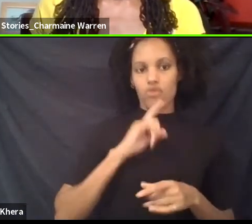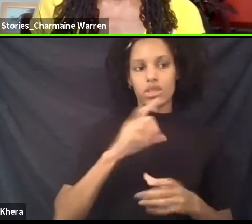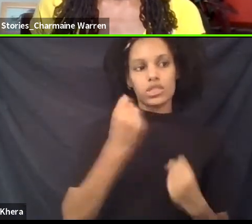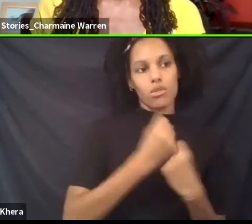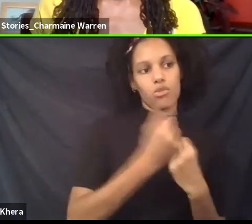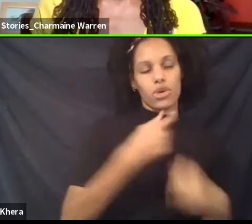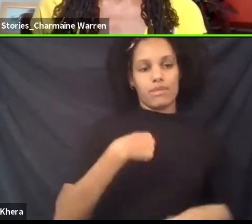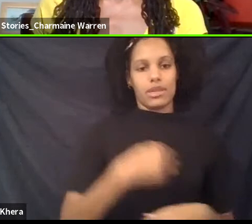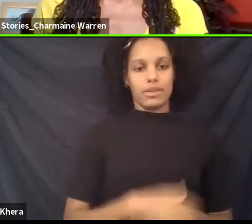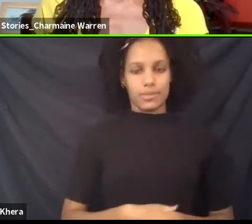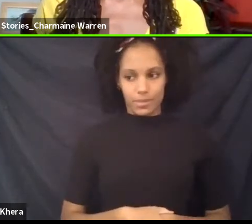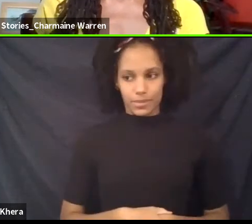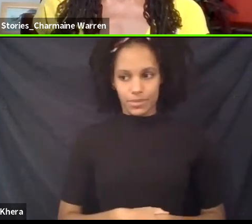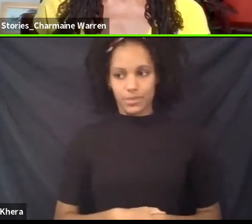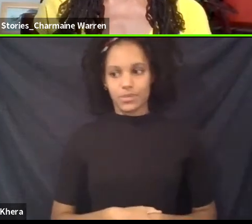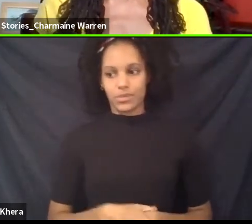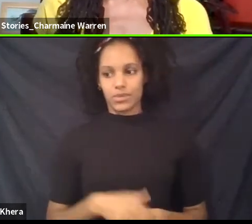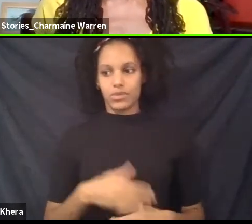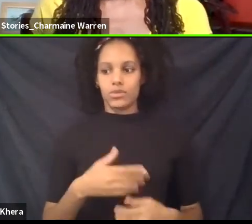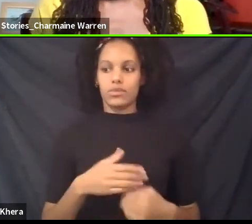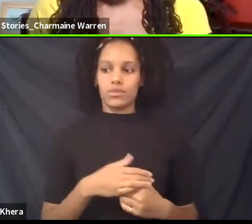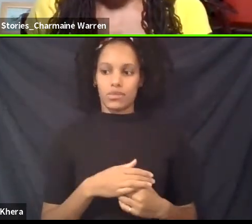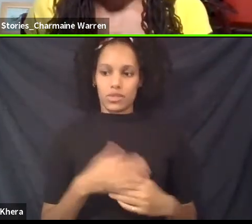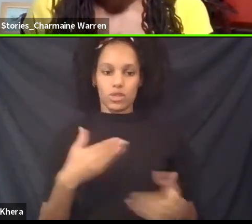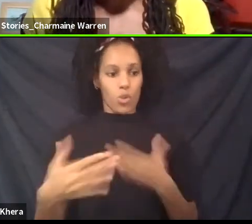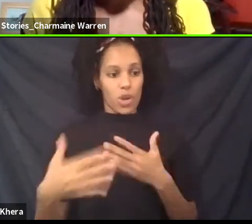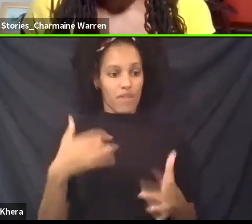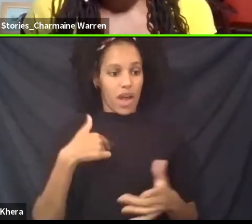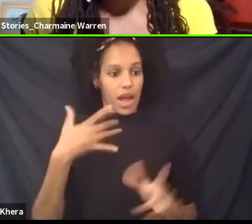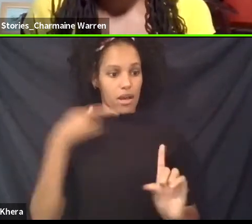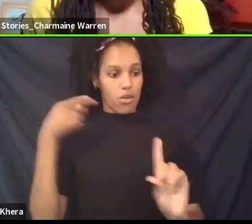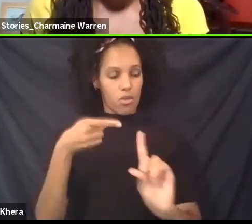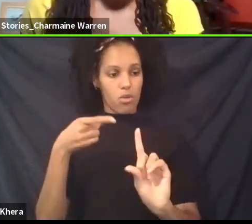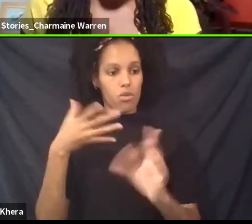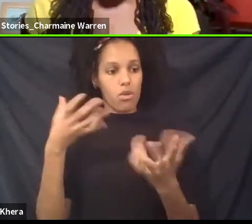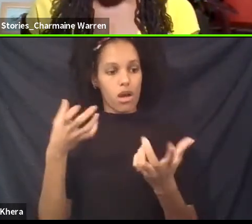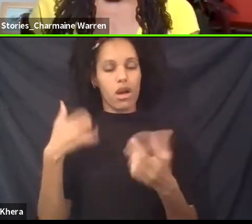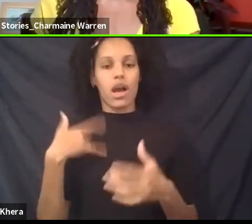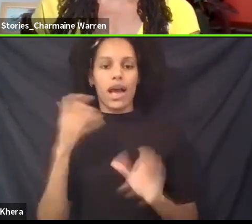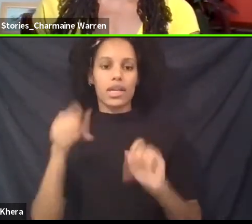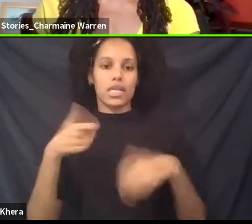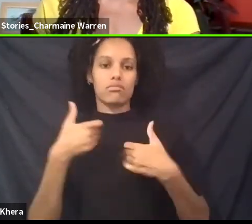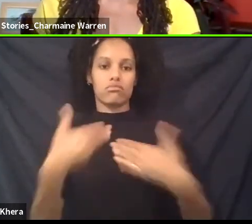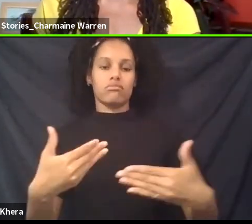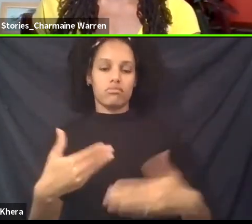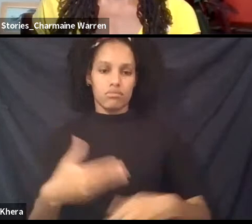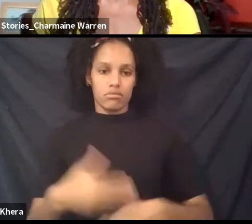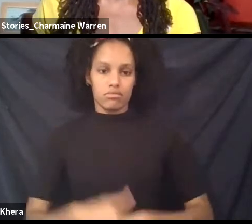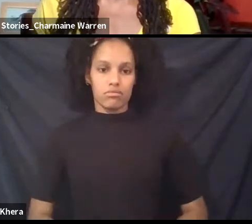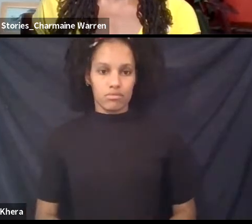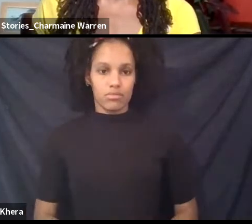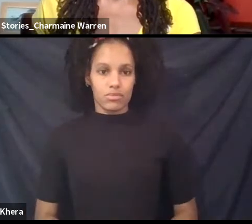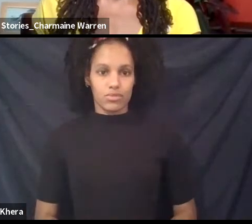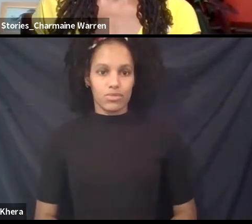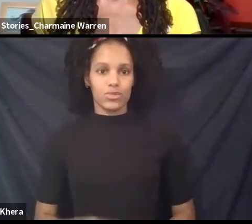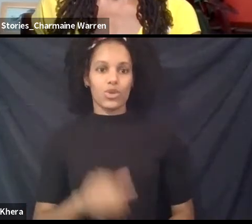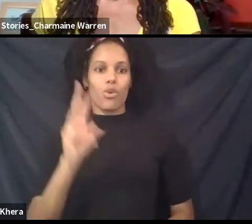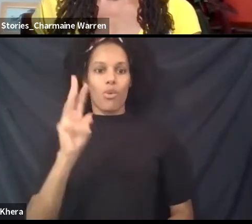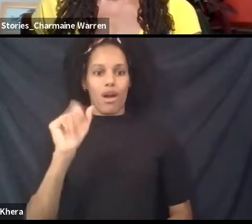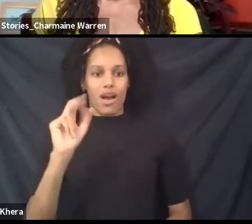Ashay. Ashay. Ashay. Wanjiru, your parents are here. You see?